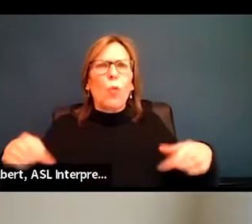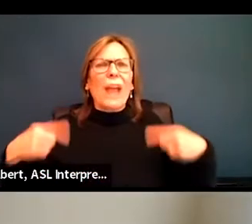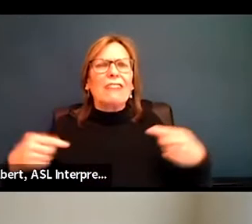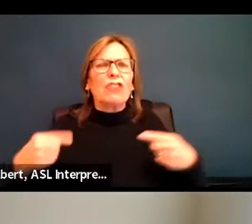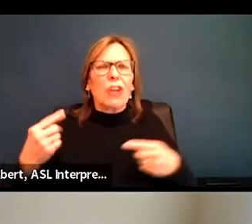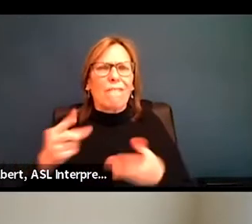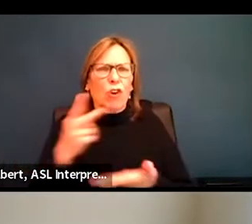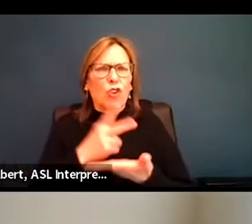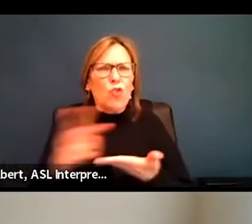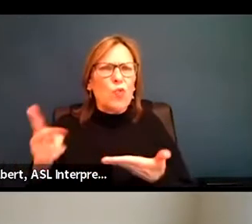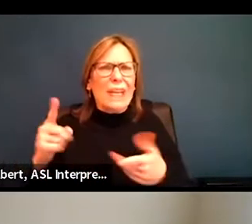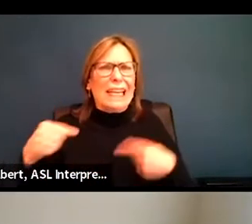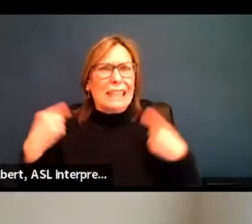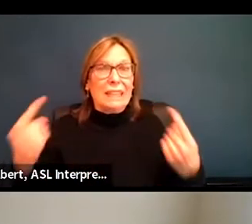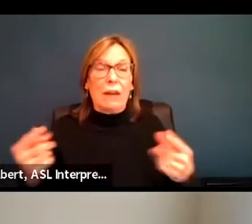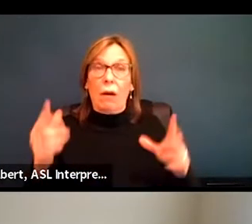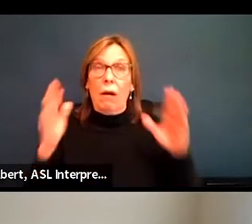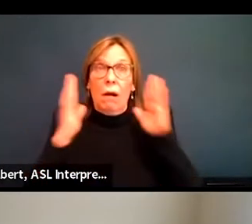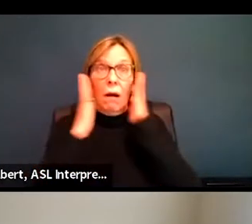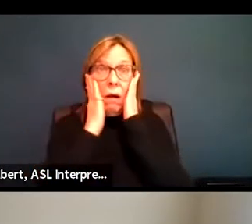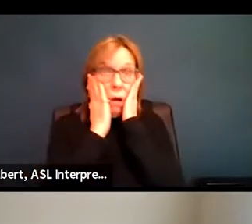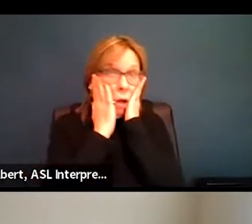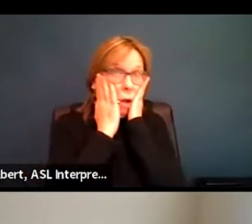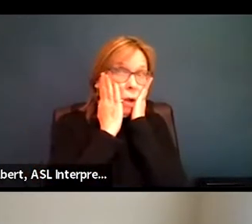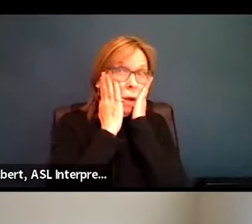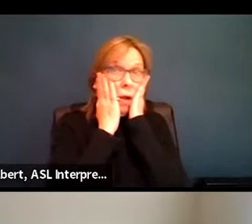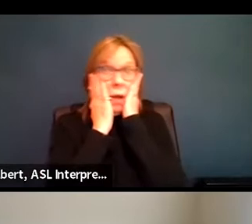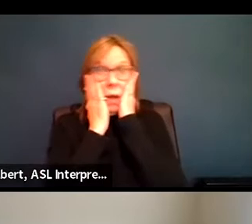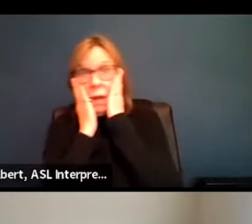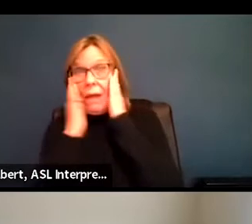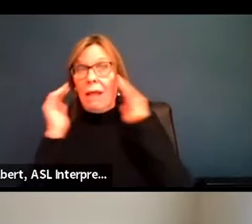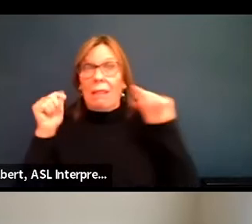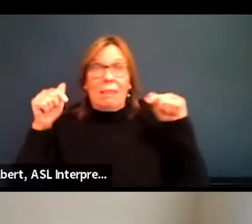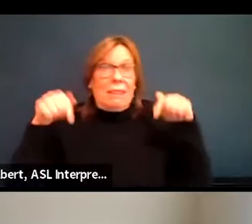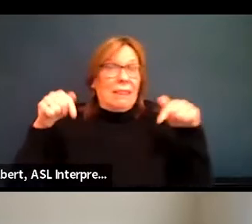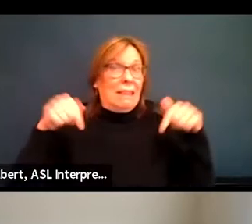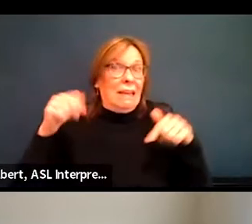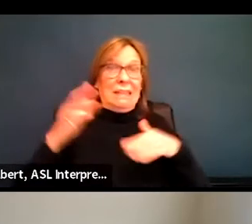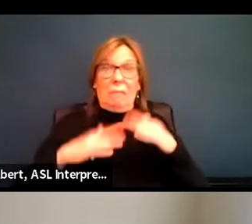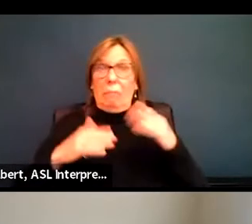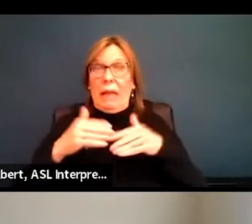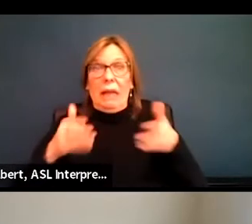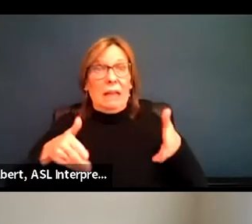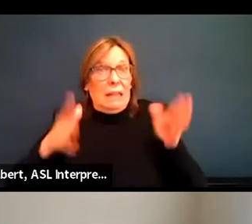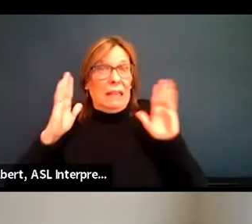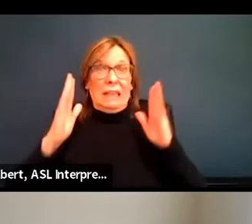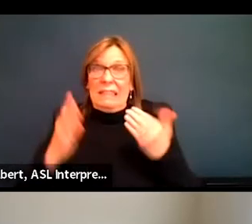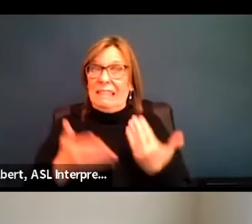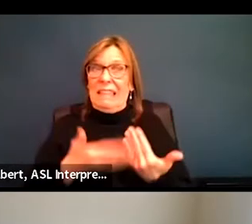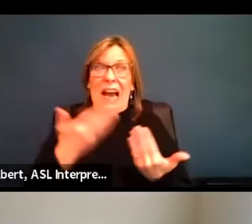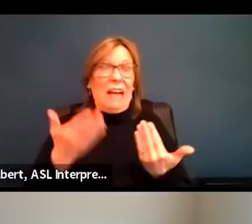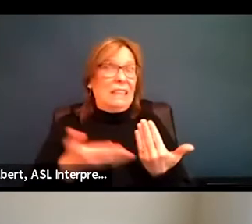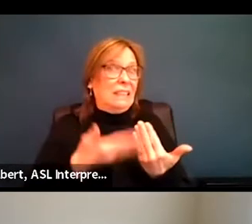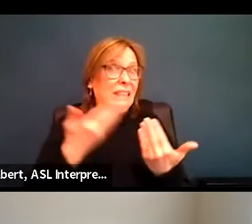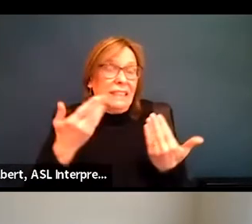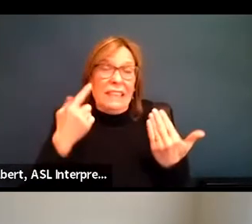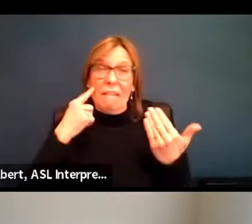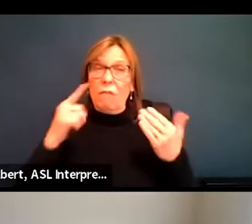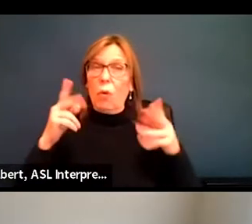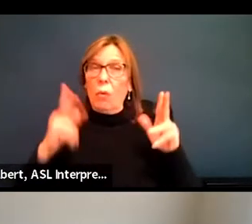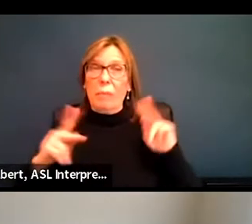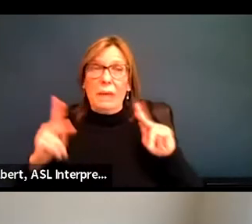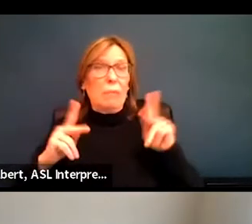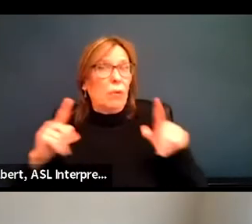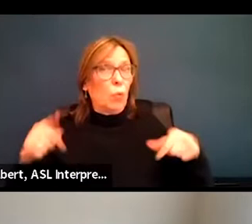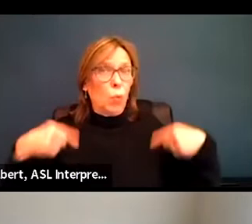um, this building is not particularly friendly to people in a wheelchair. There are some,